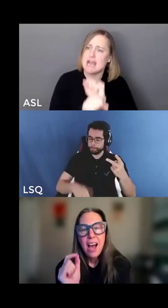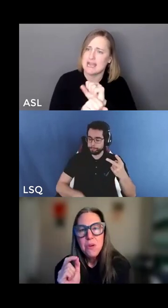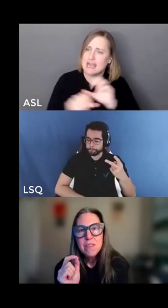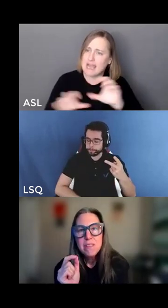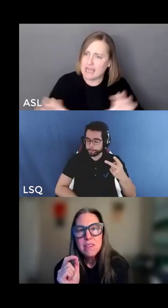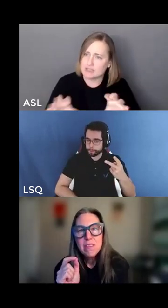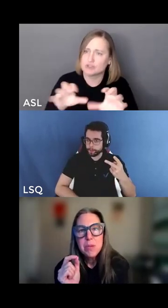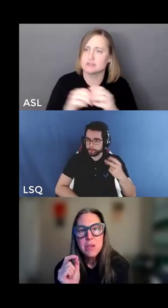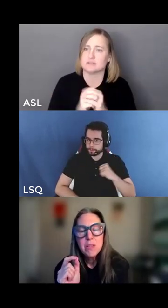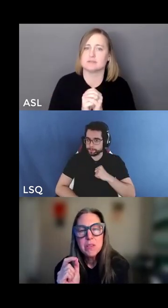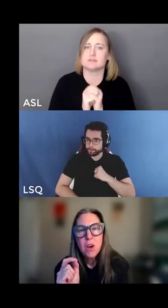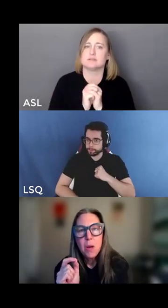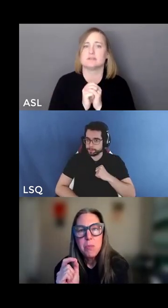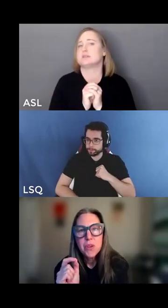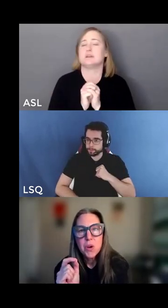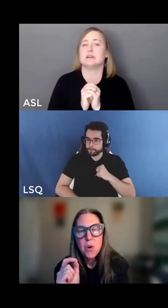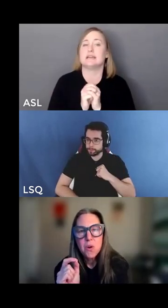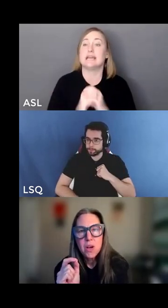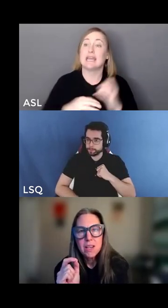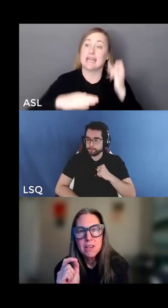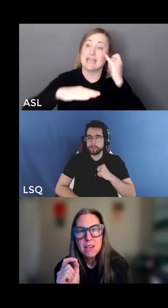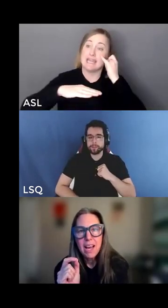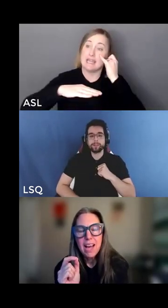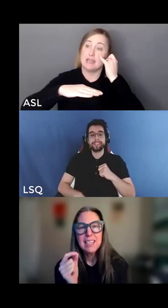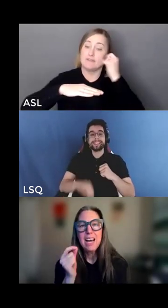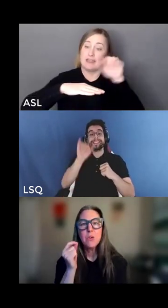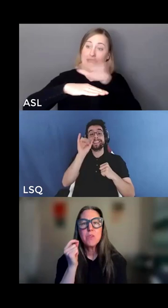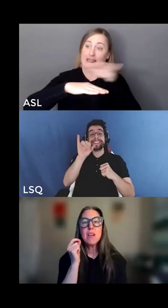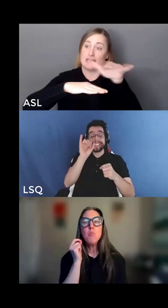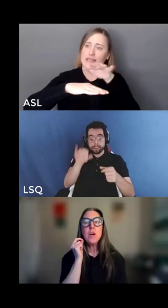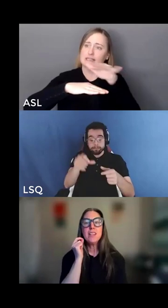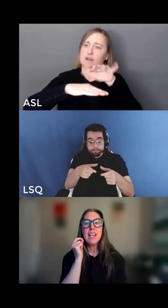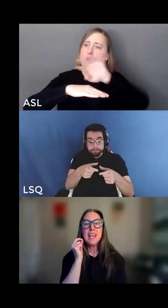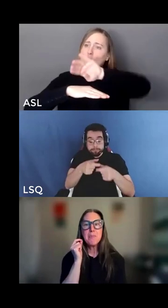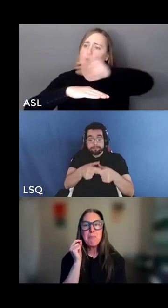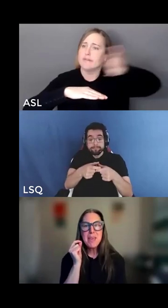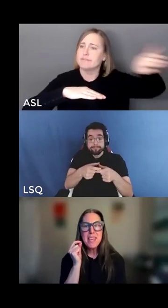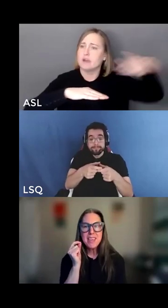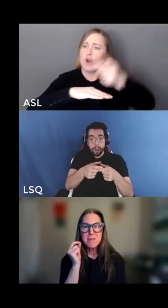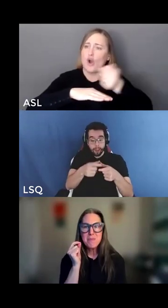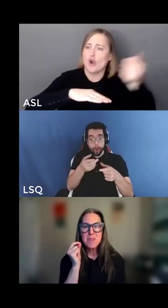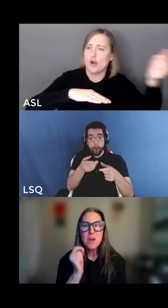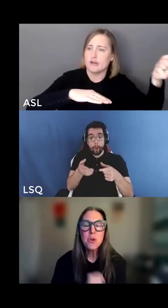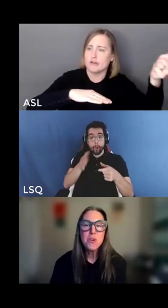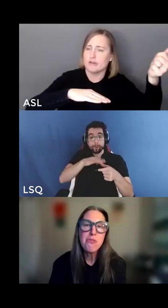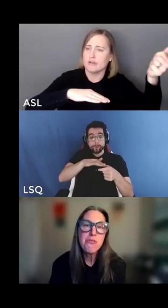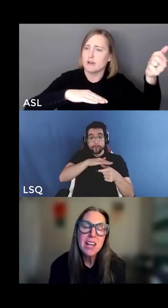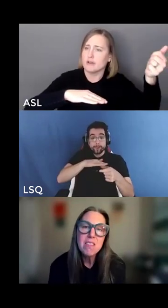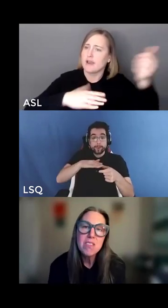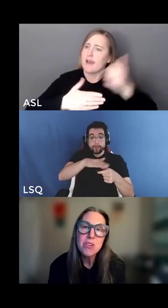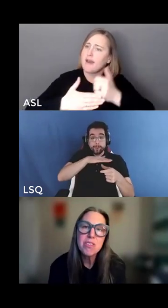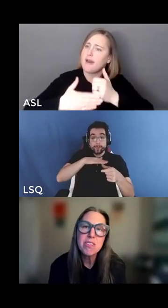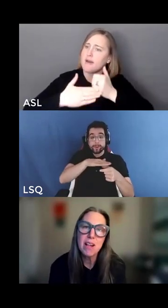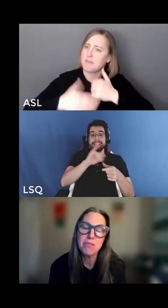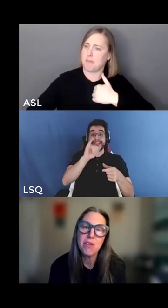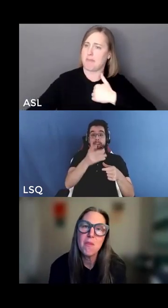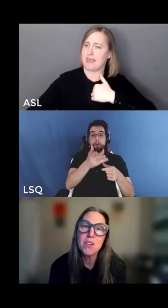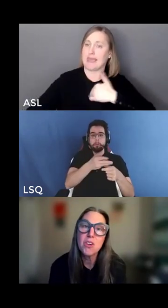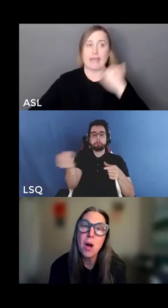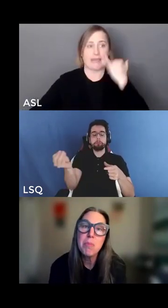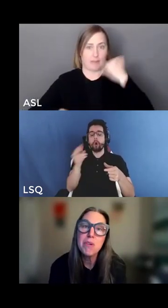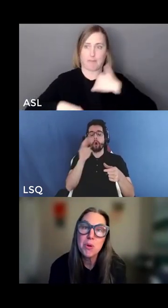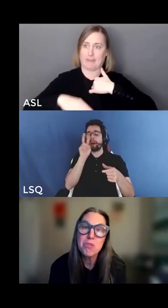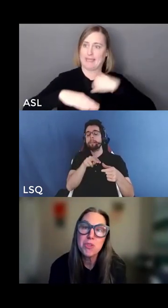how does disappearing the top of the coin allow someone like me someone who finds herself